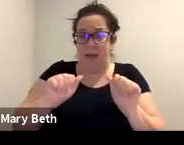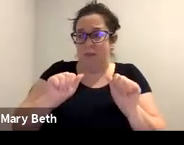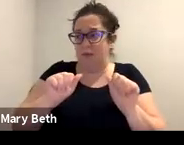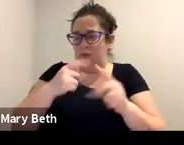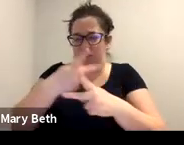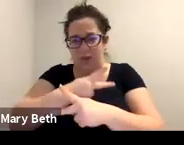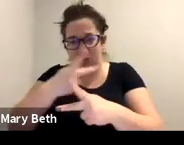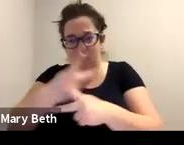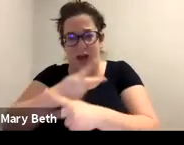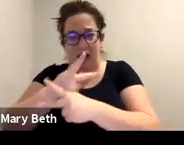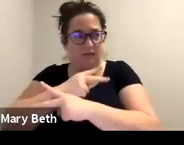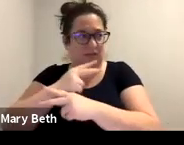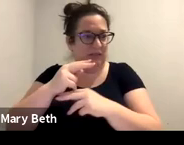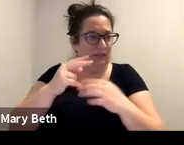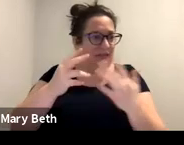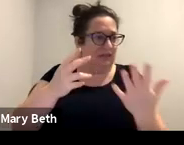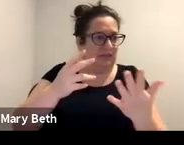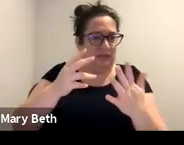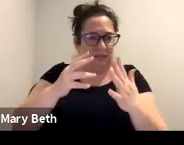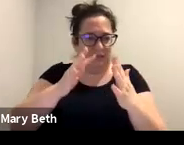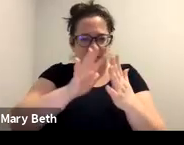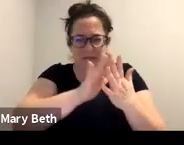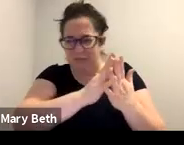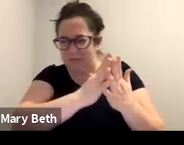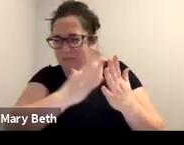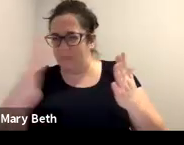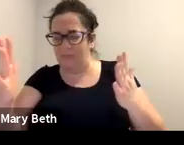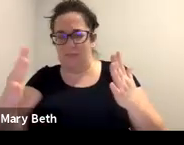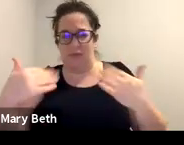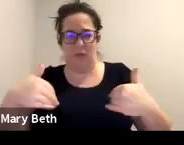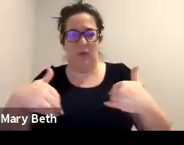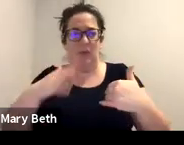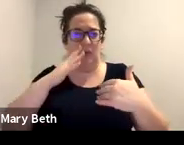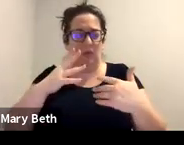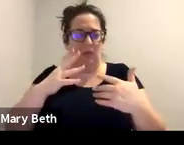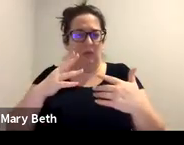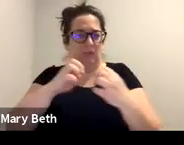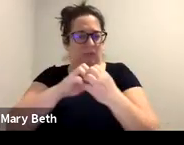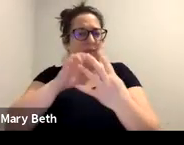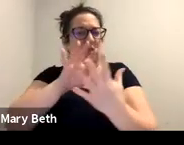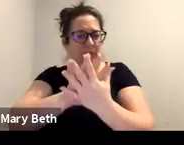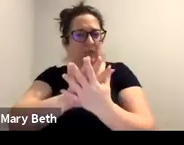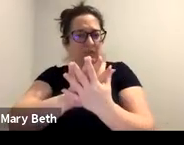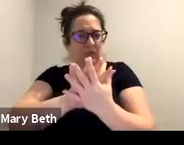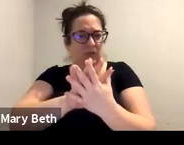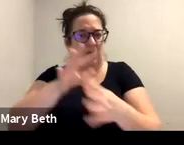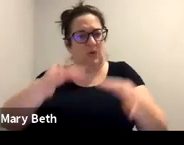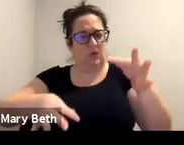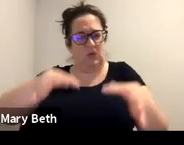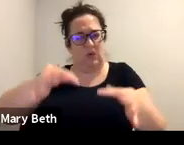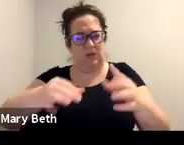Um, I, for example, depending on the day of the week, I will encourage survivors